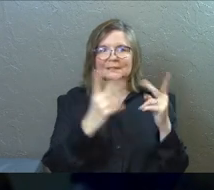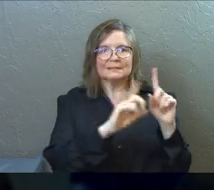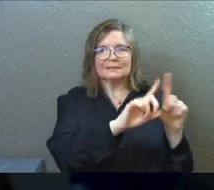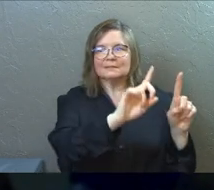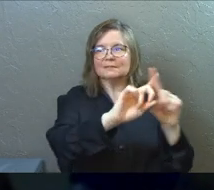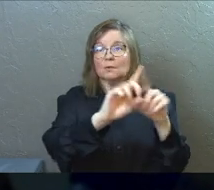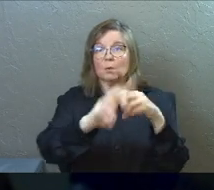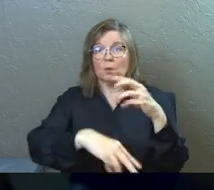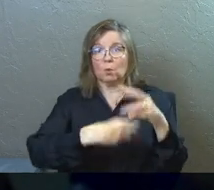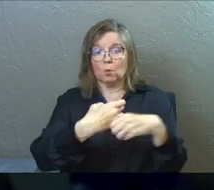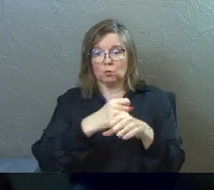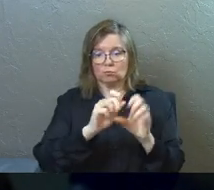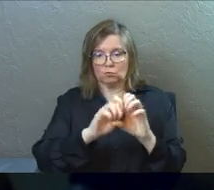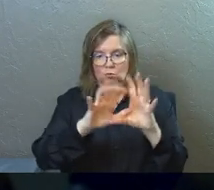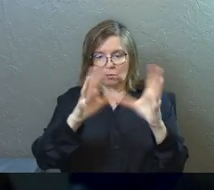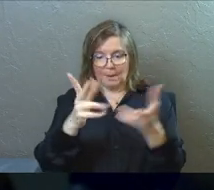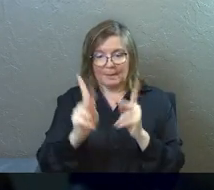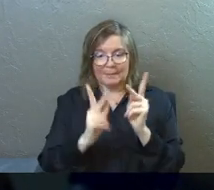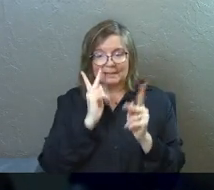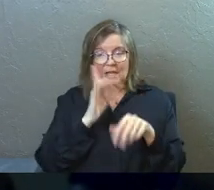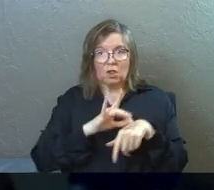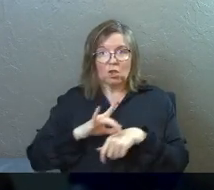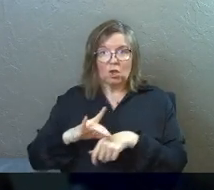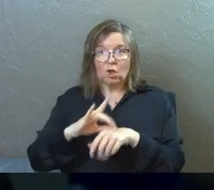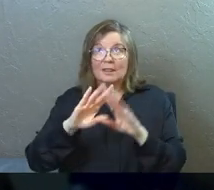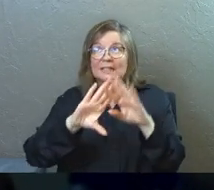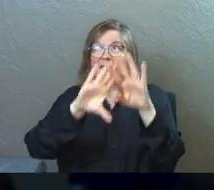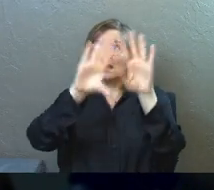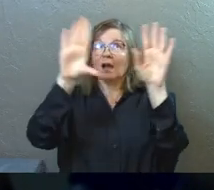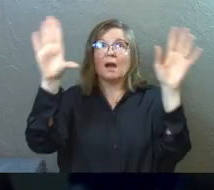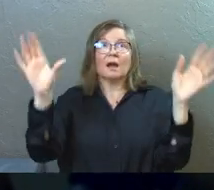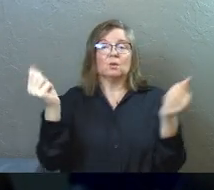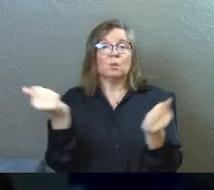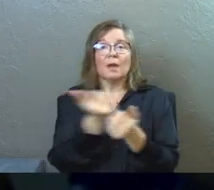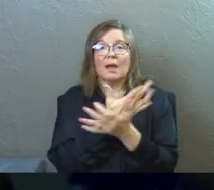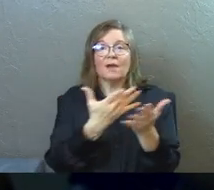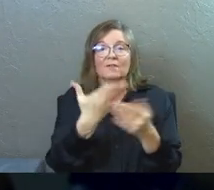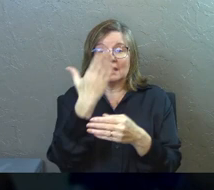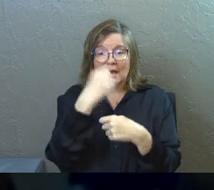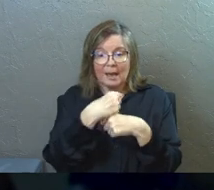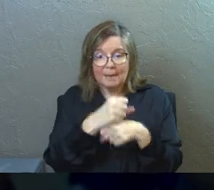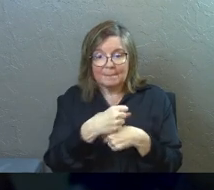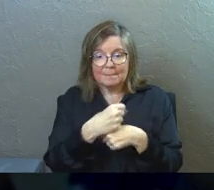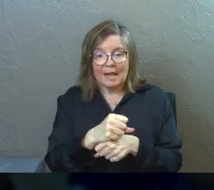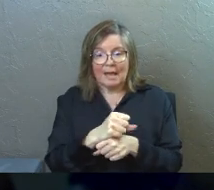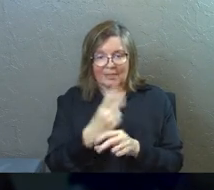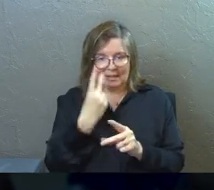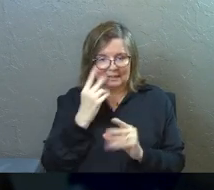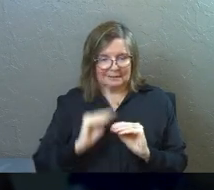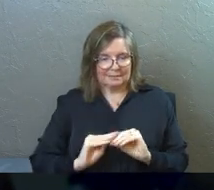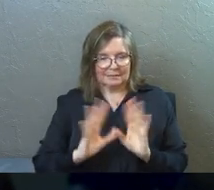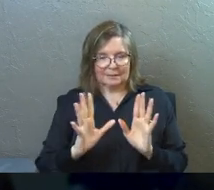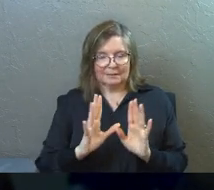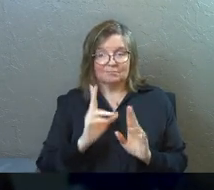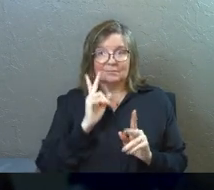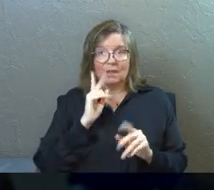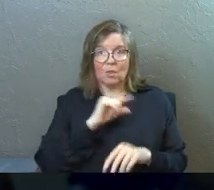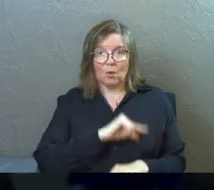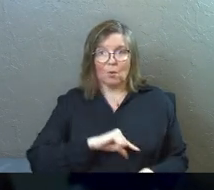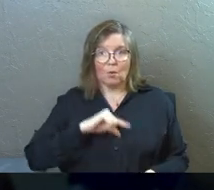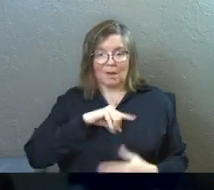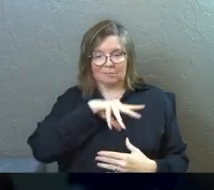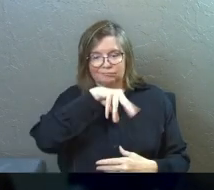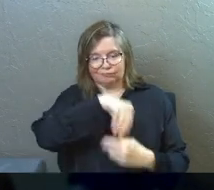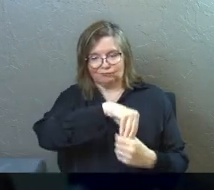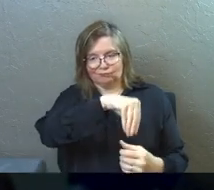For ever since the world was created, people have seen the earth and sky. Through everything God made, they can clearly see his invisible qualities,